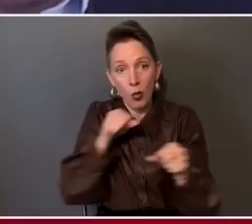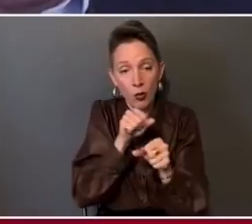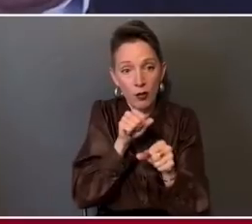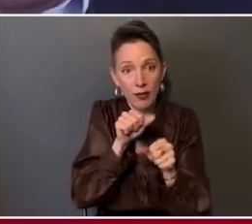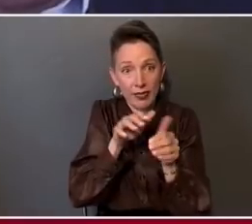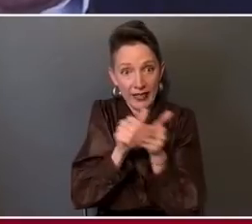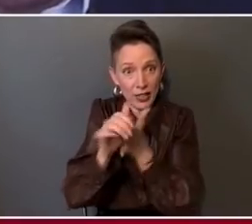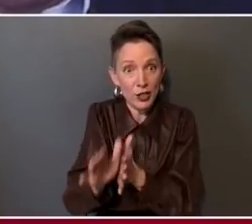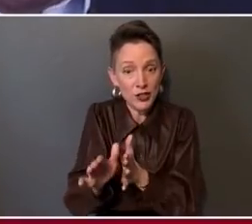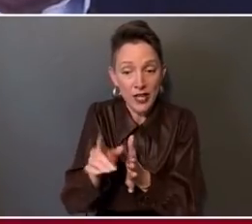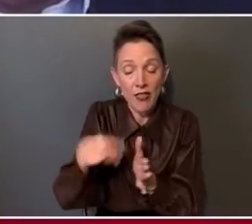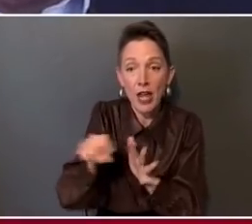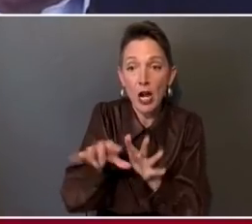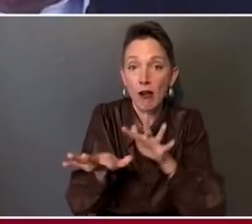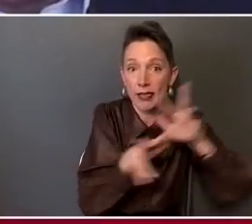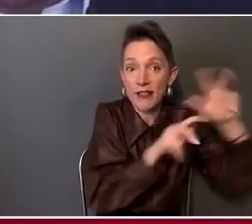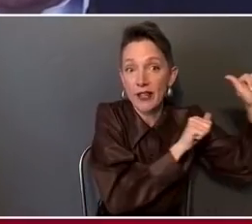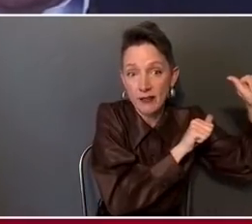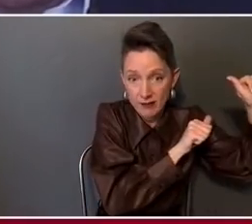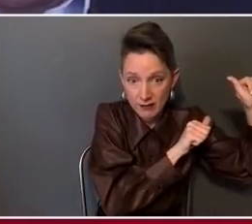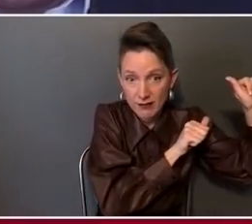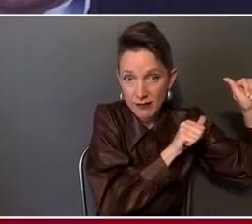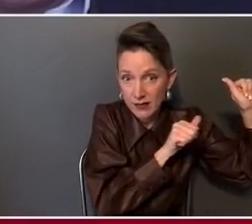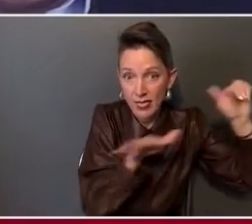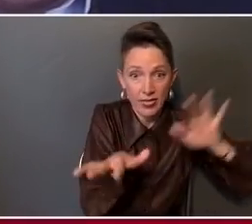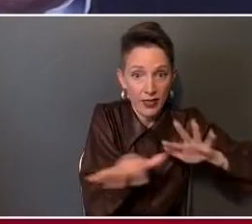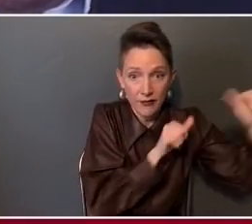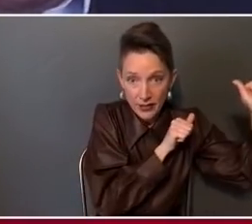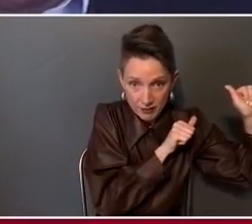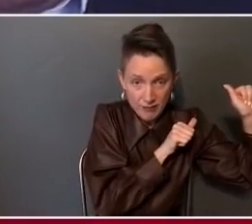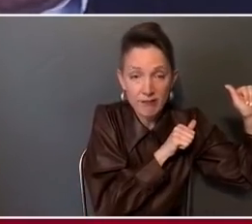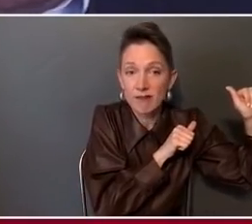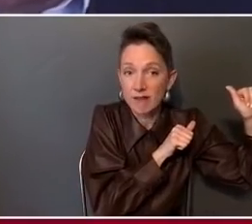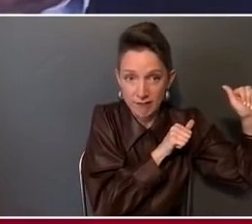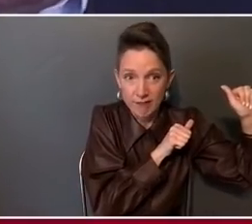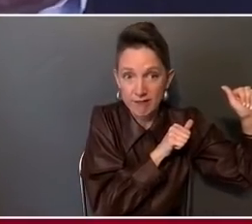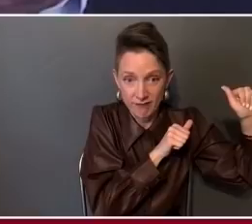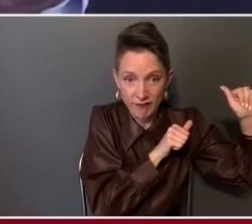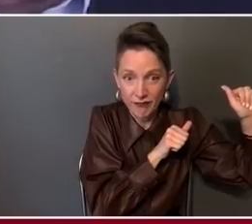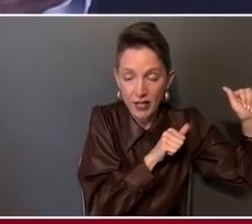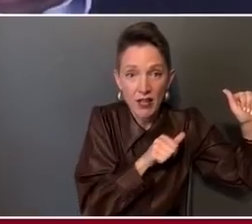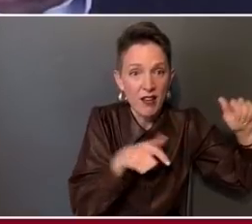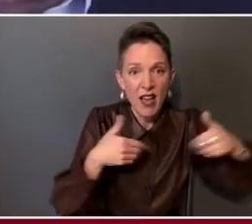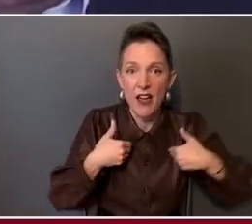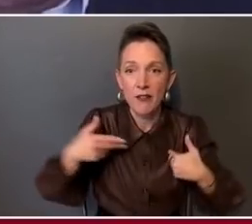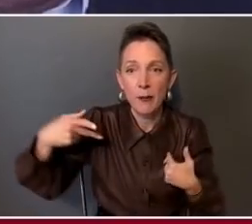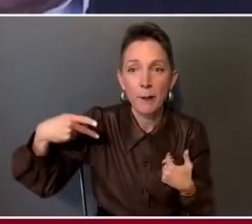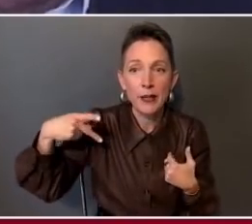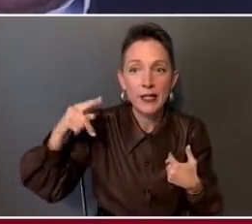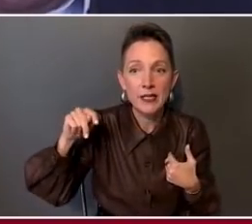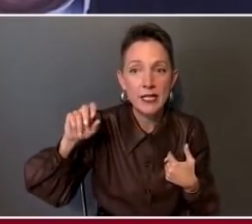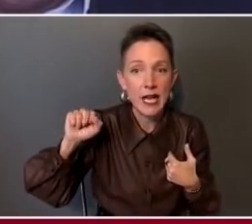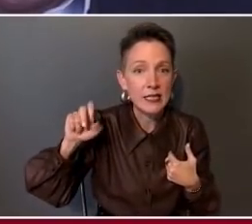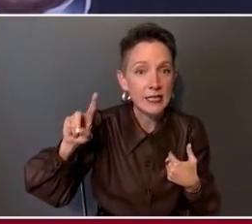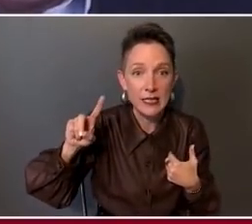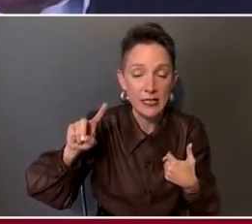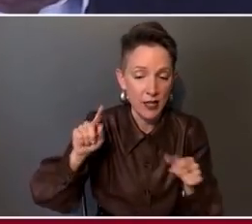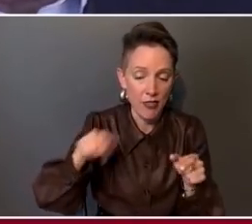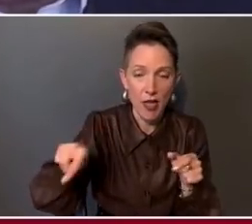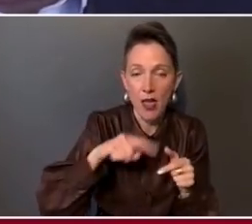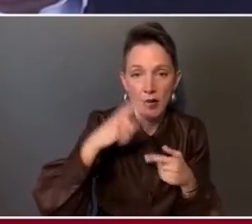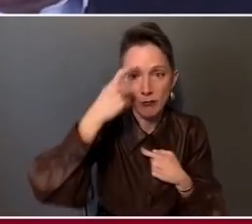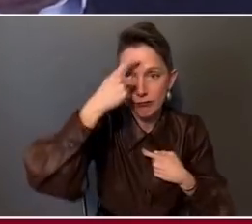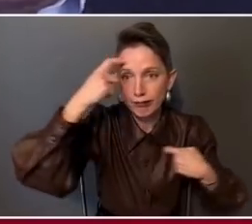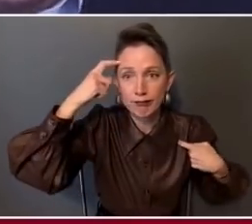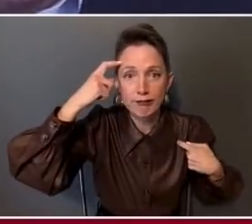away. They are beaten. The post-traumatic stress syndrome is far too much. They